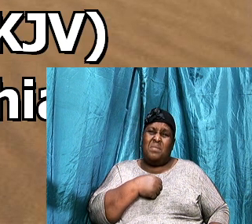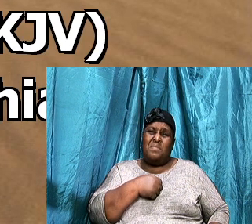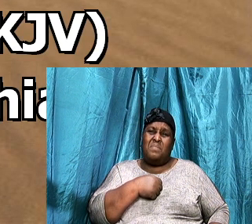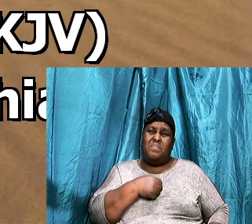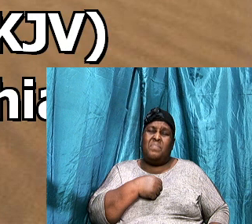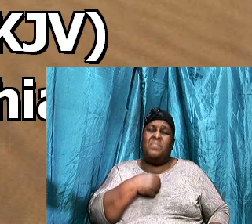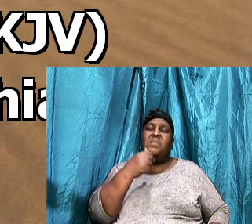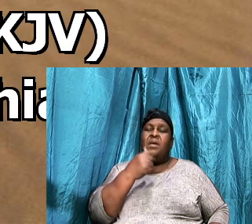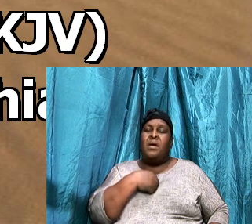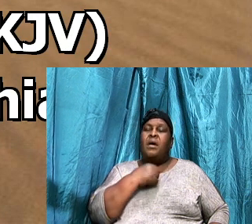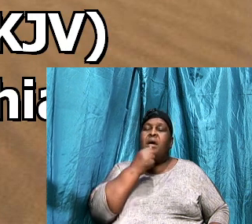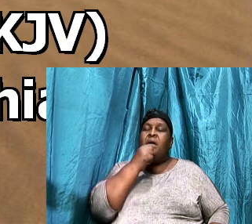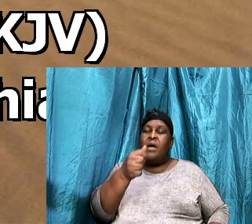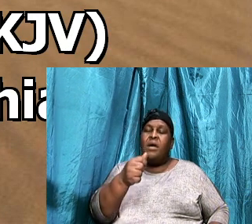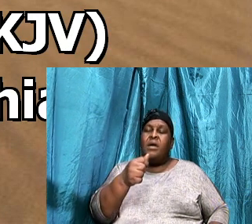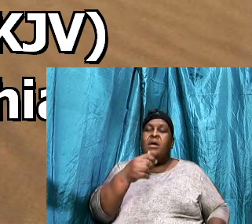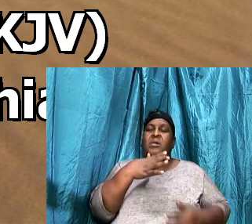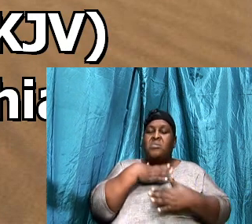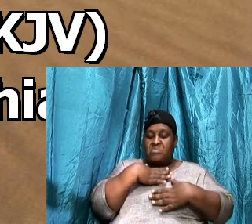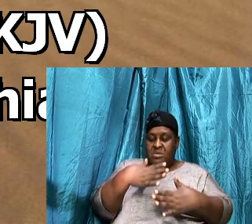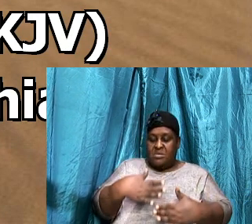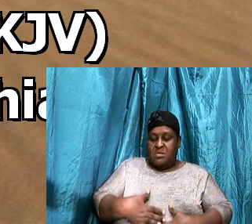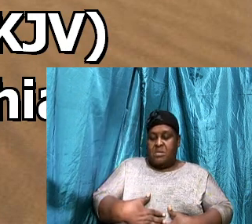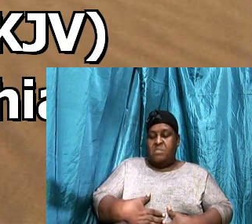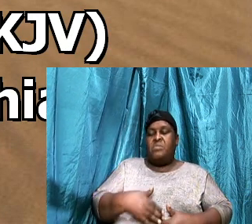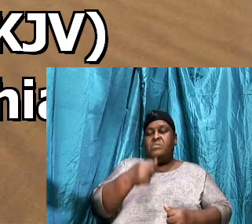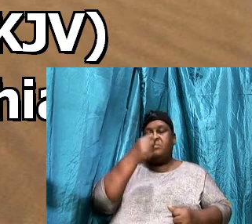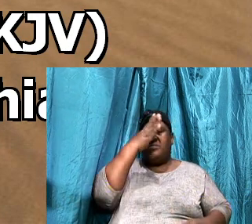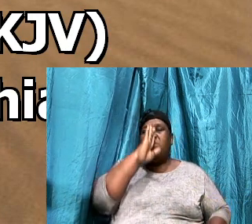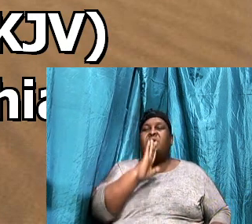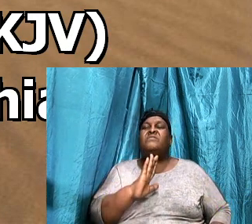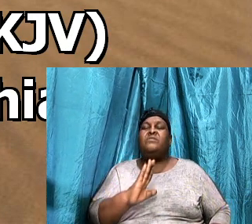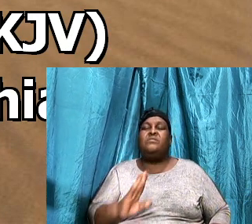I am the temple, Of God,